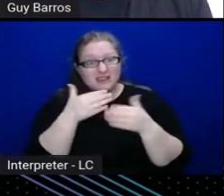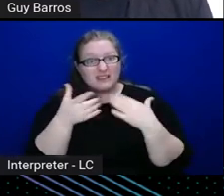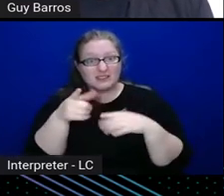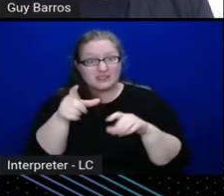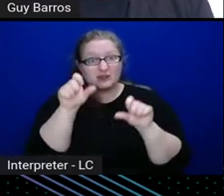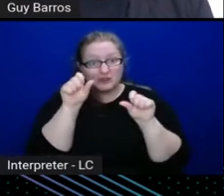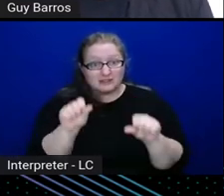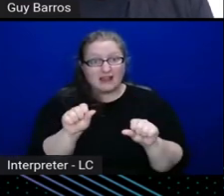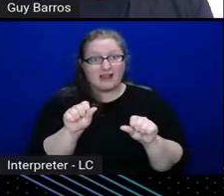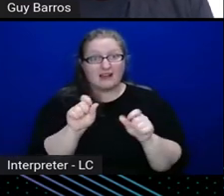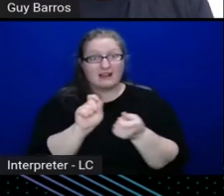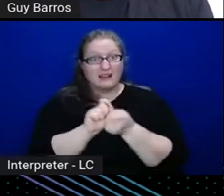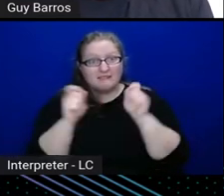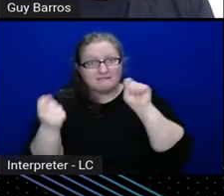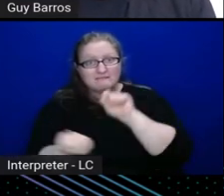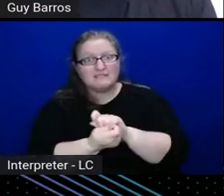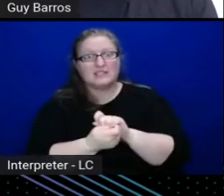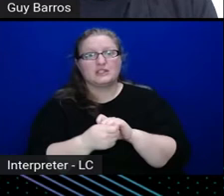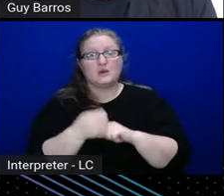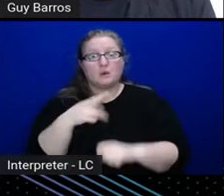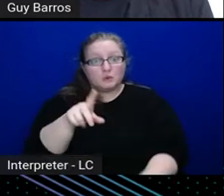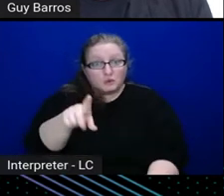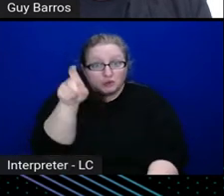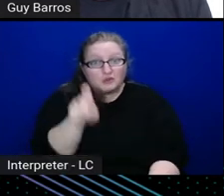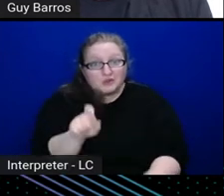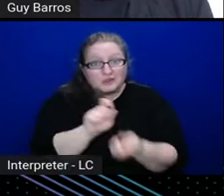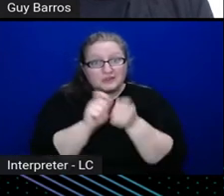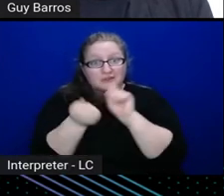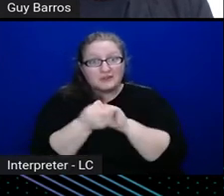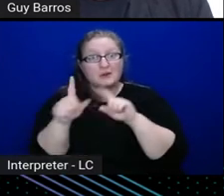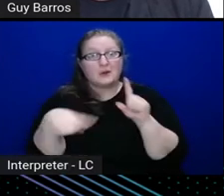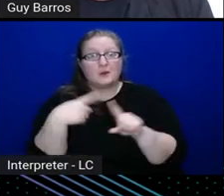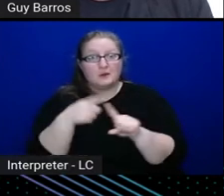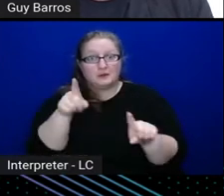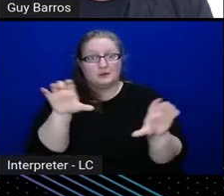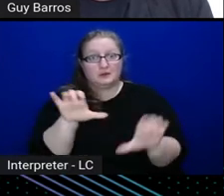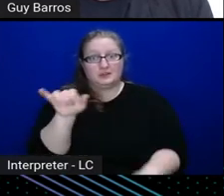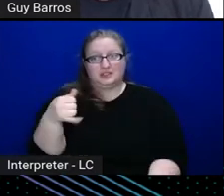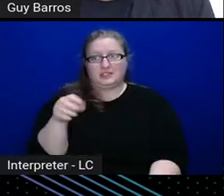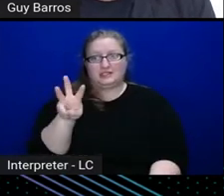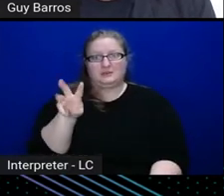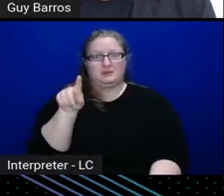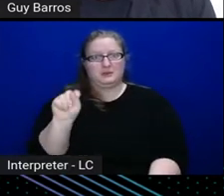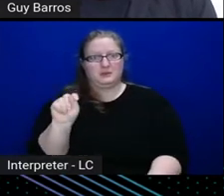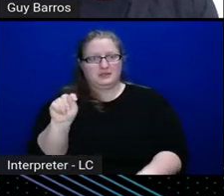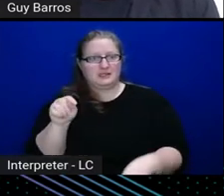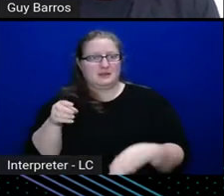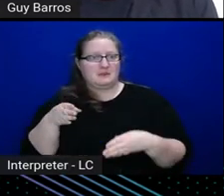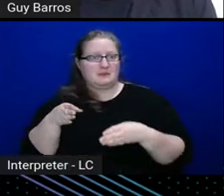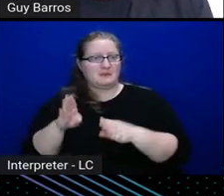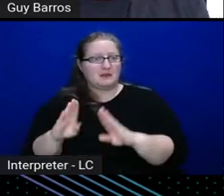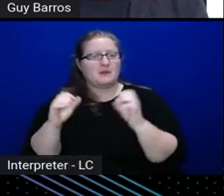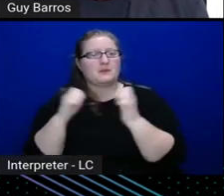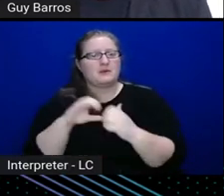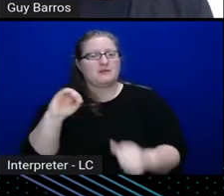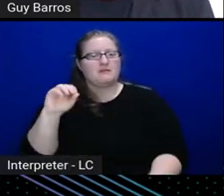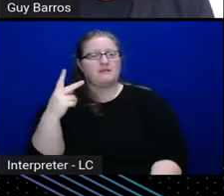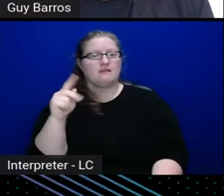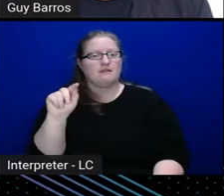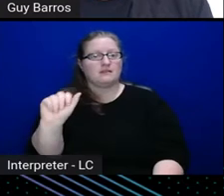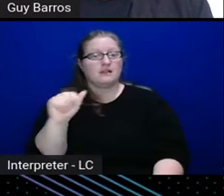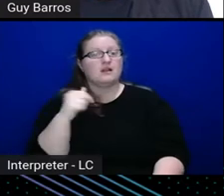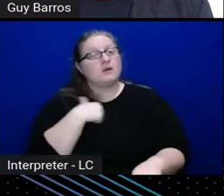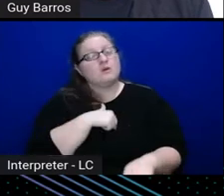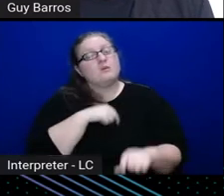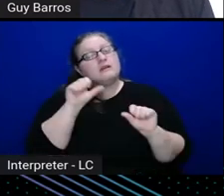when doing the JWT auth method with Okta. Now, of course, we can do this by hand,